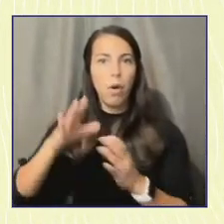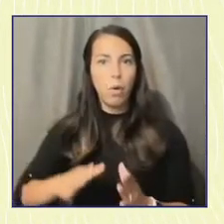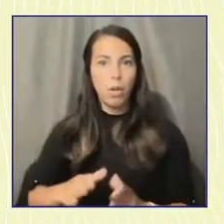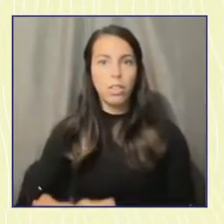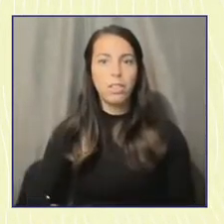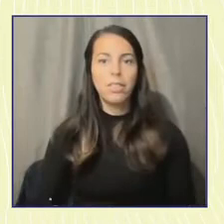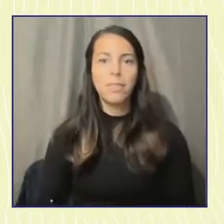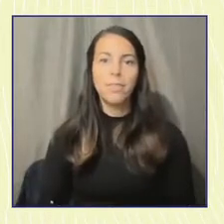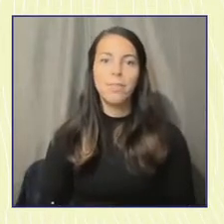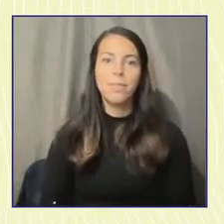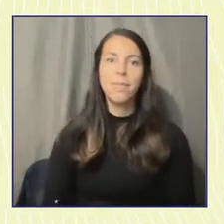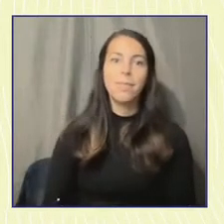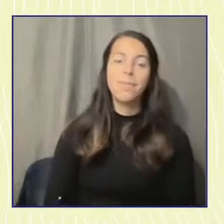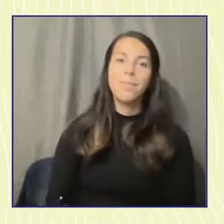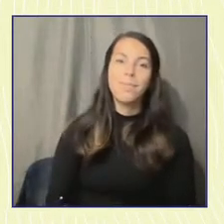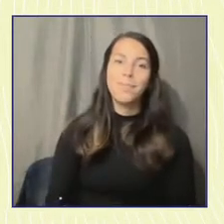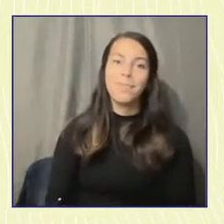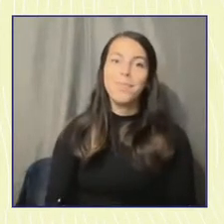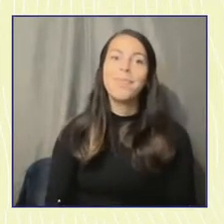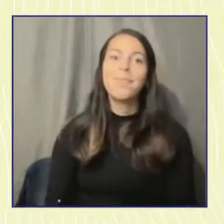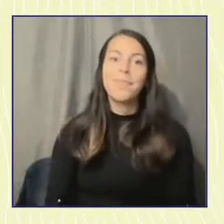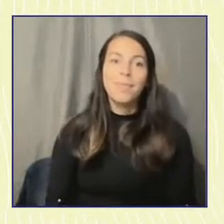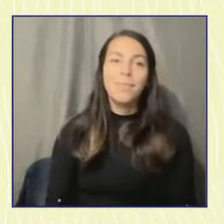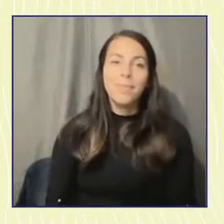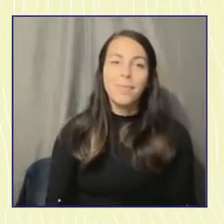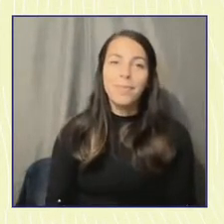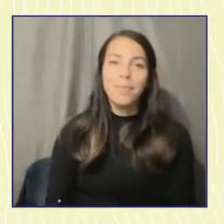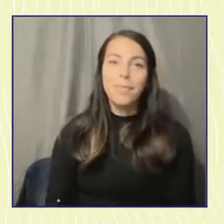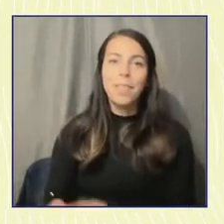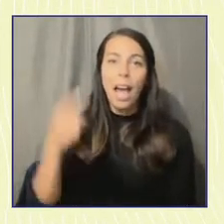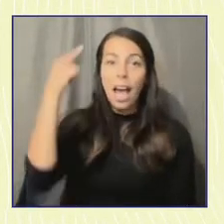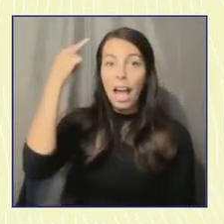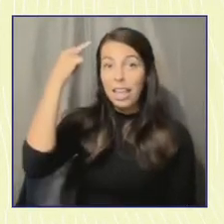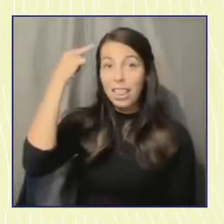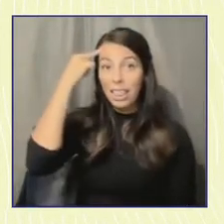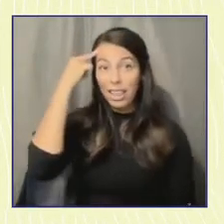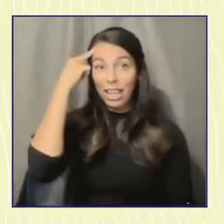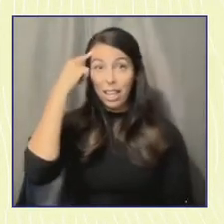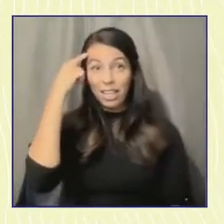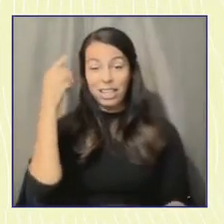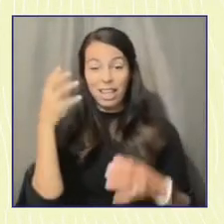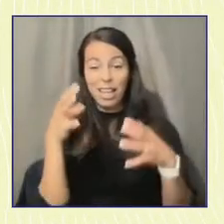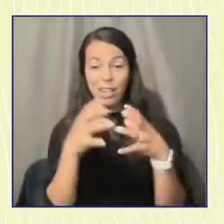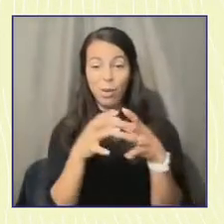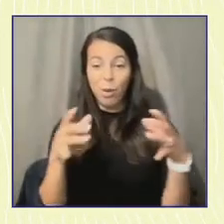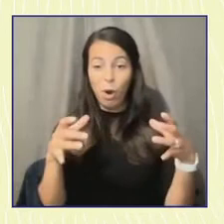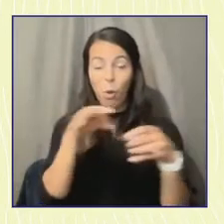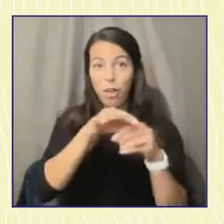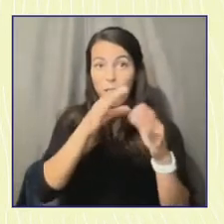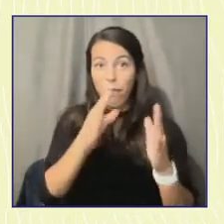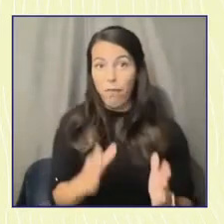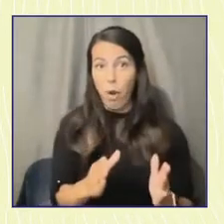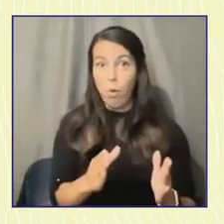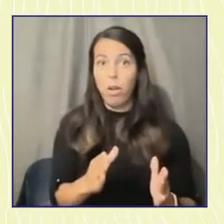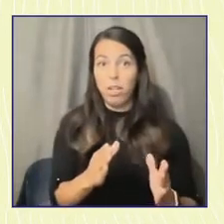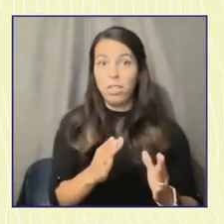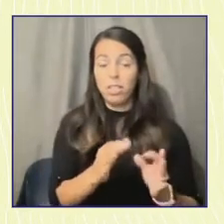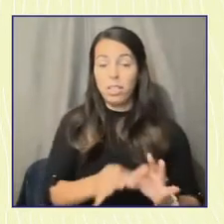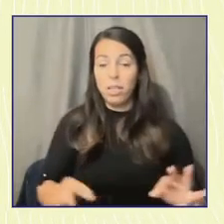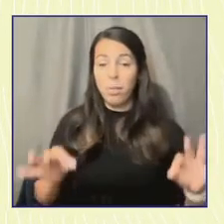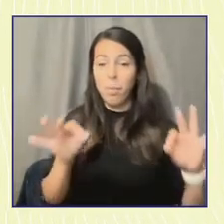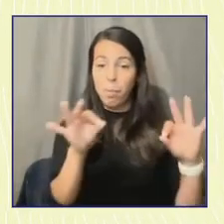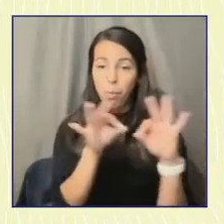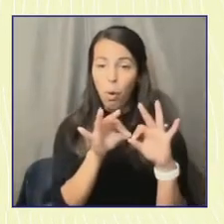the main thing about growing voters is that Americans tend to sort of take